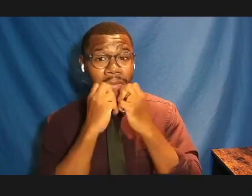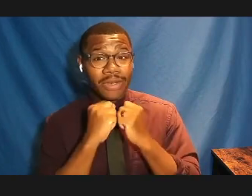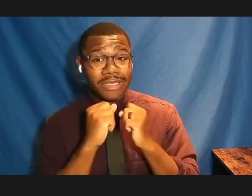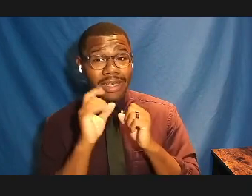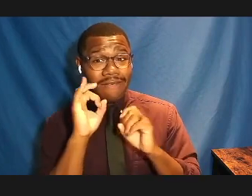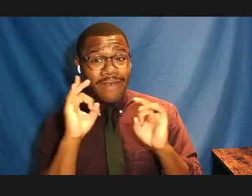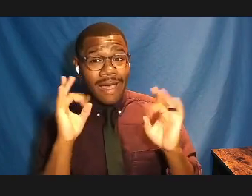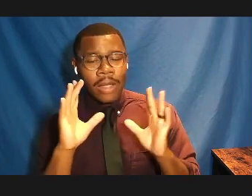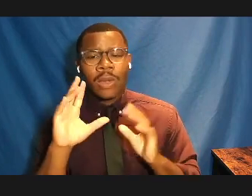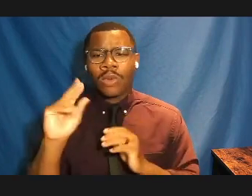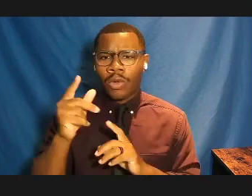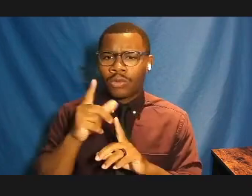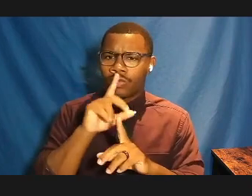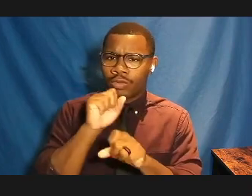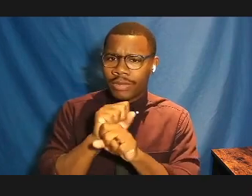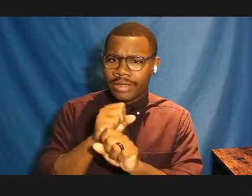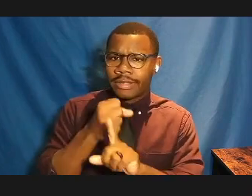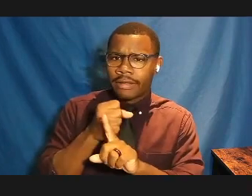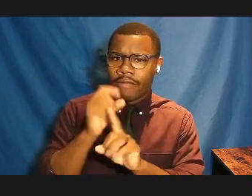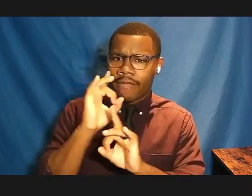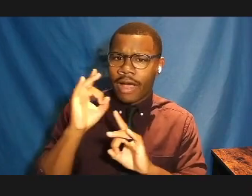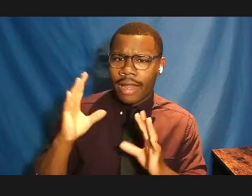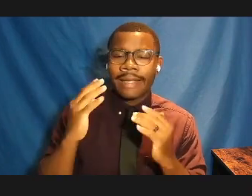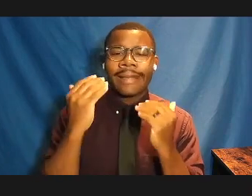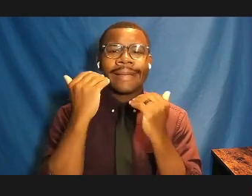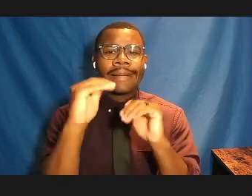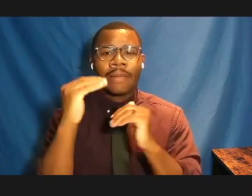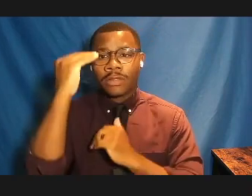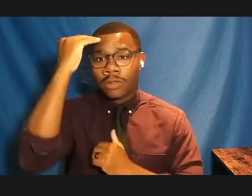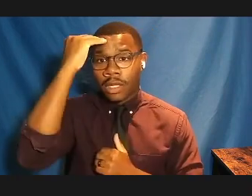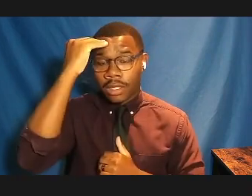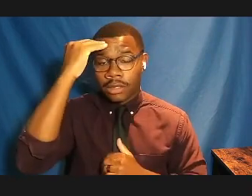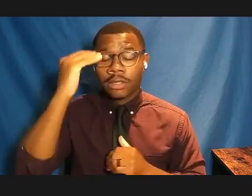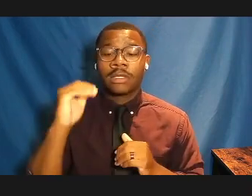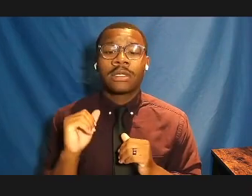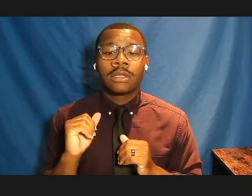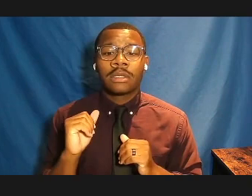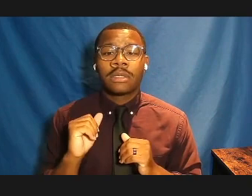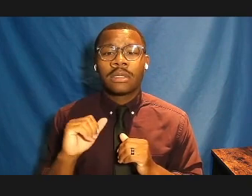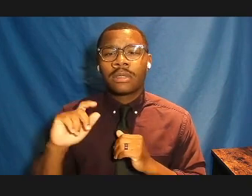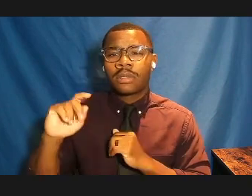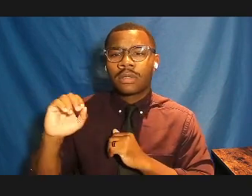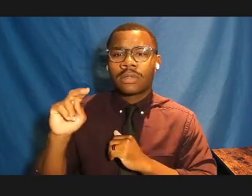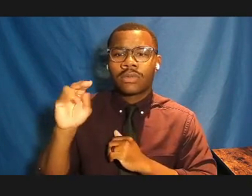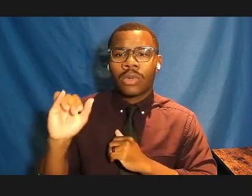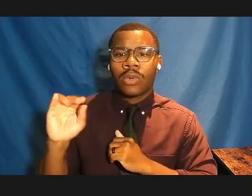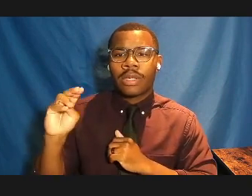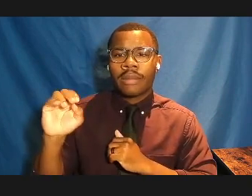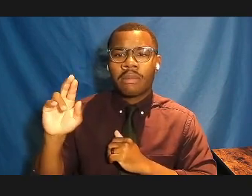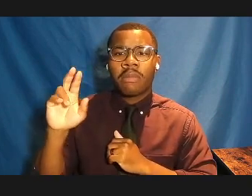more than represent limits of knowledge, it limits knowledge. End quote Toni Morrison in her Nobel Prize lecture.